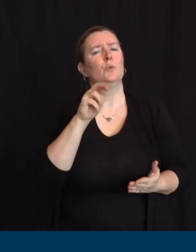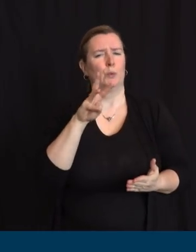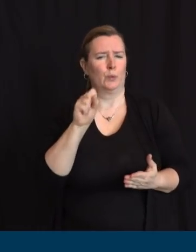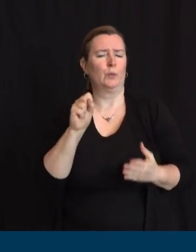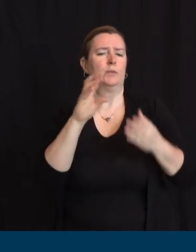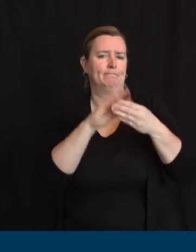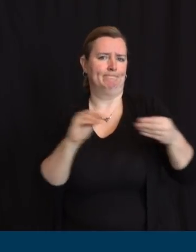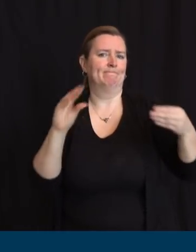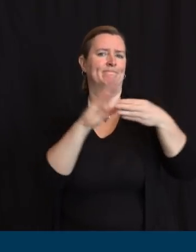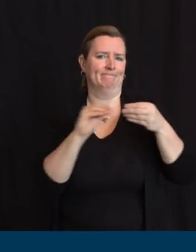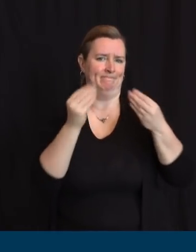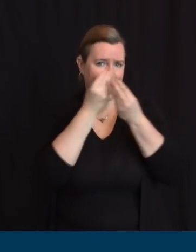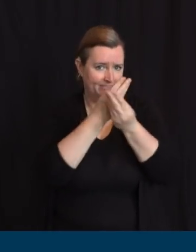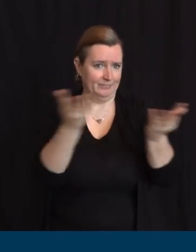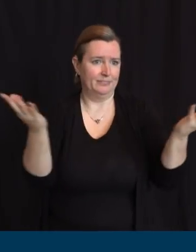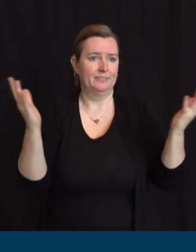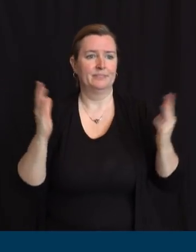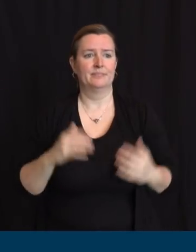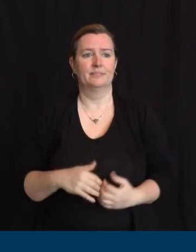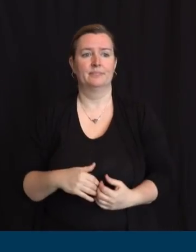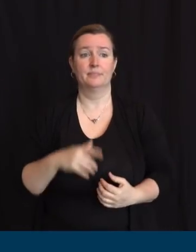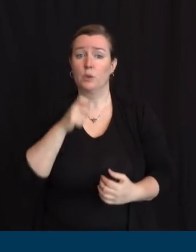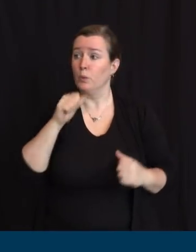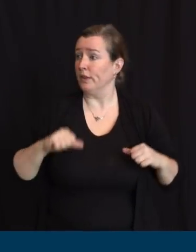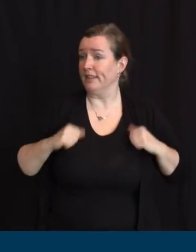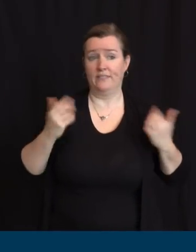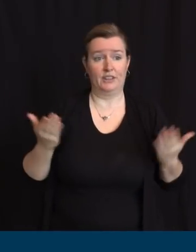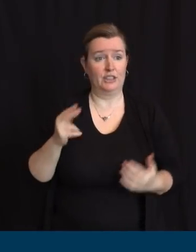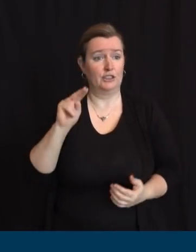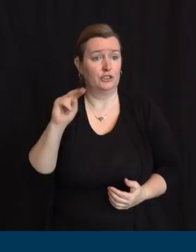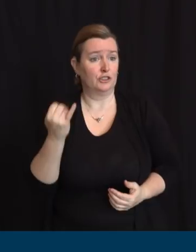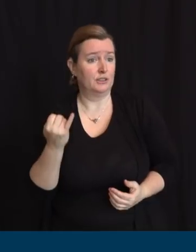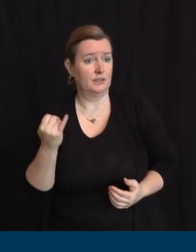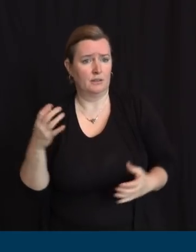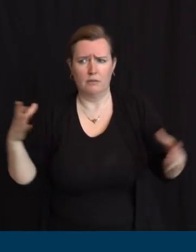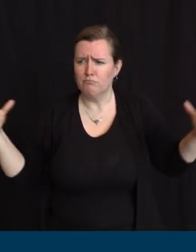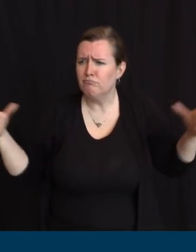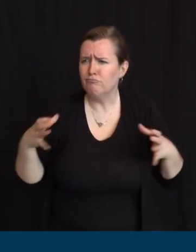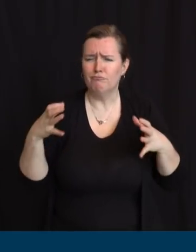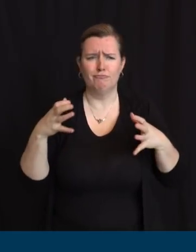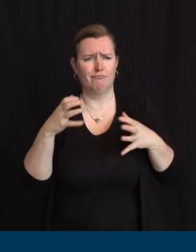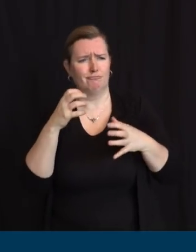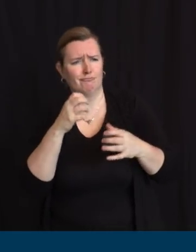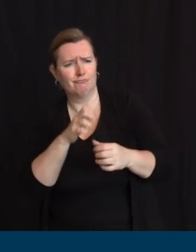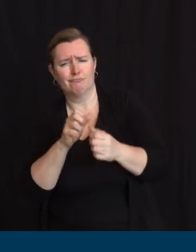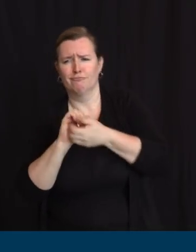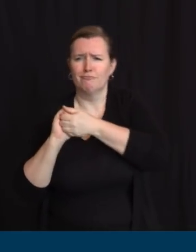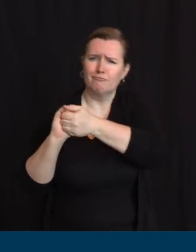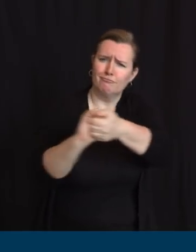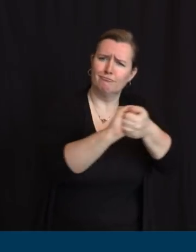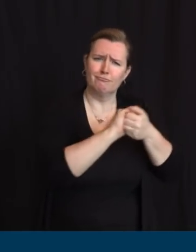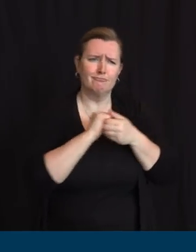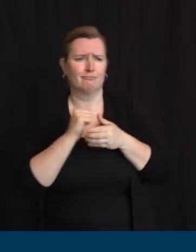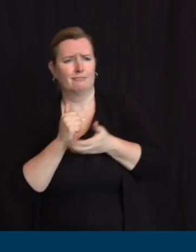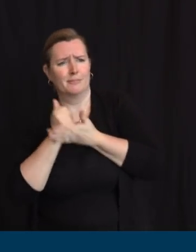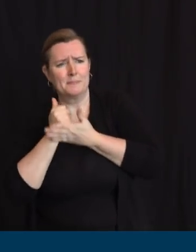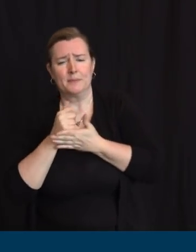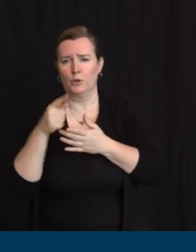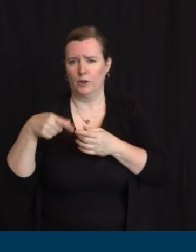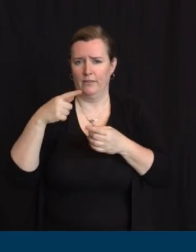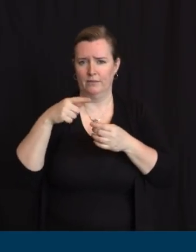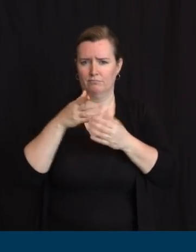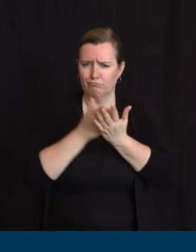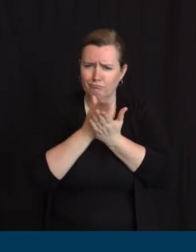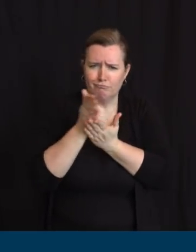forward and coming together to help us defeat COVID-19. And we're learning so many of their stories because you are